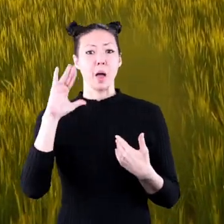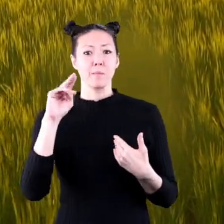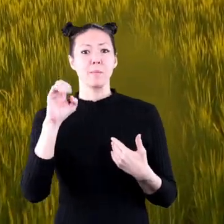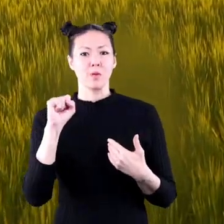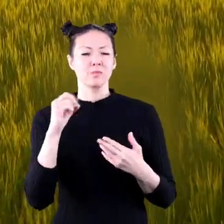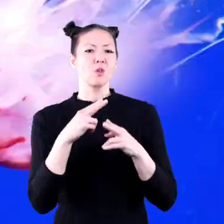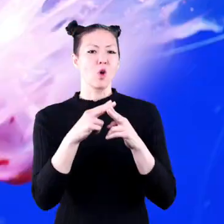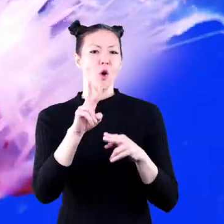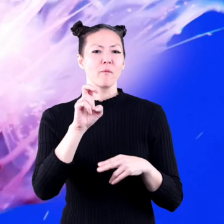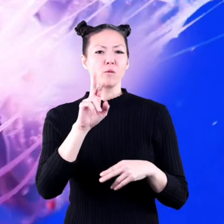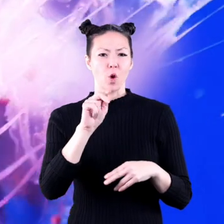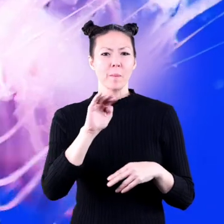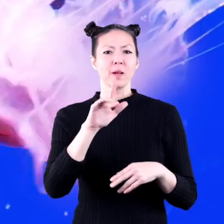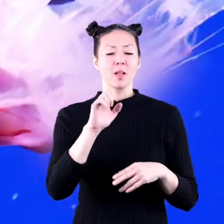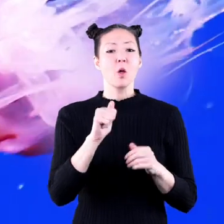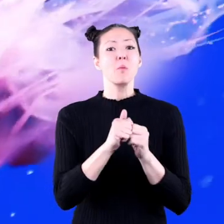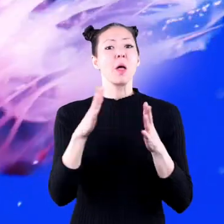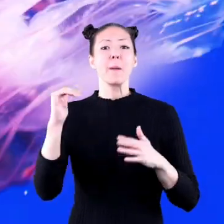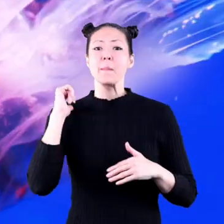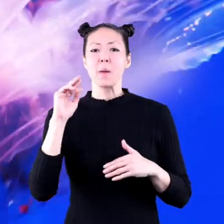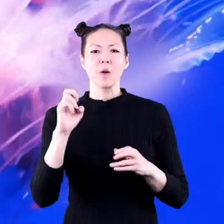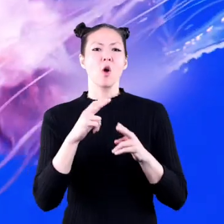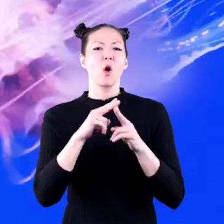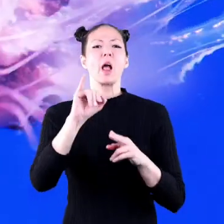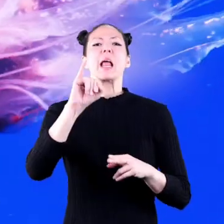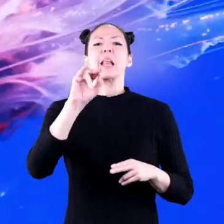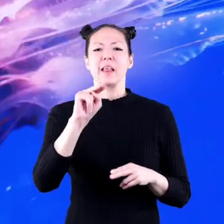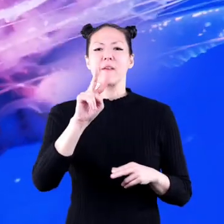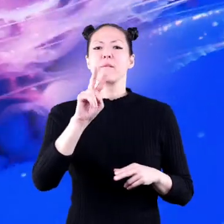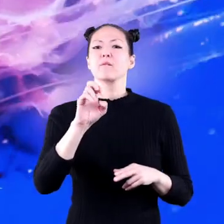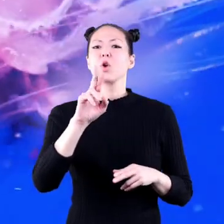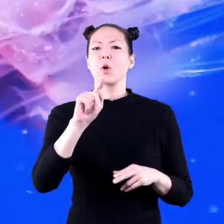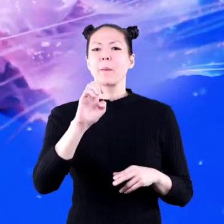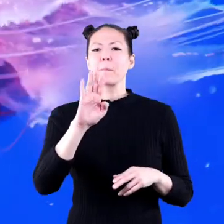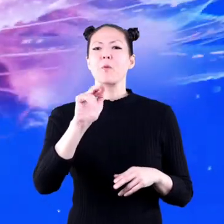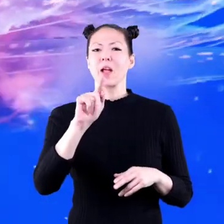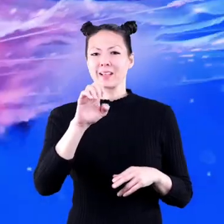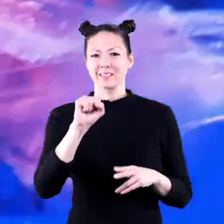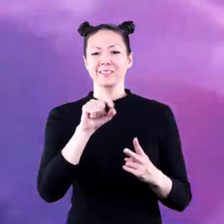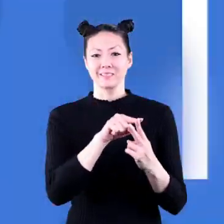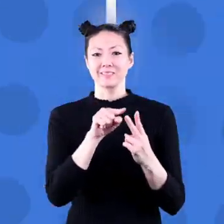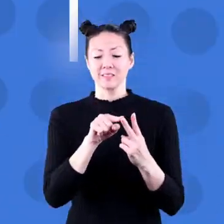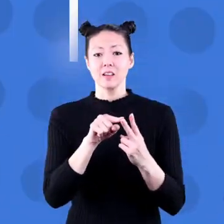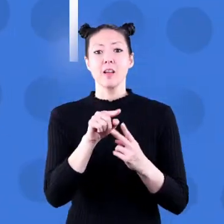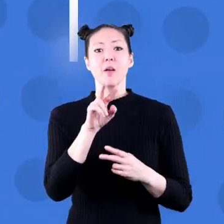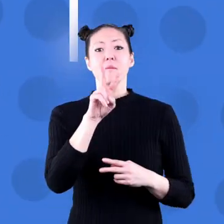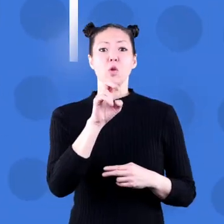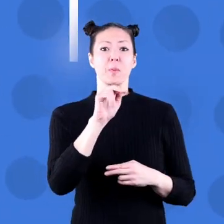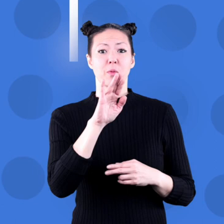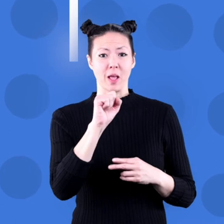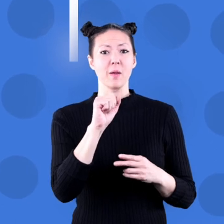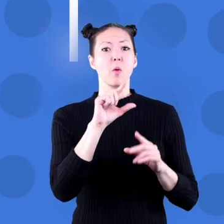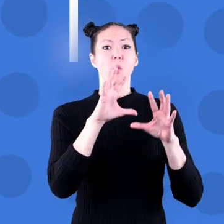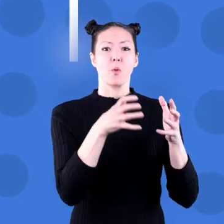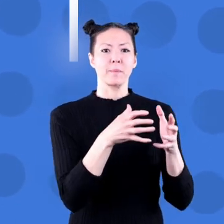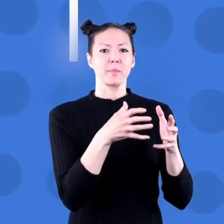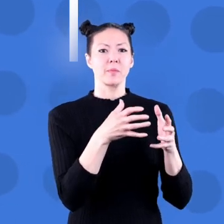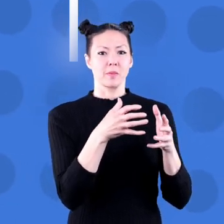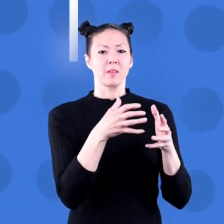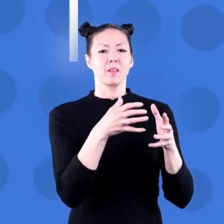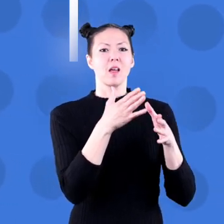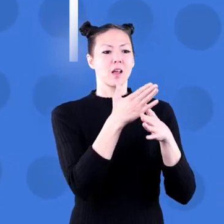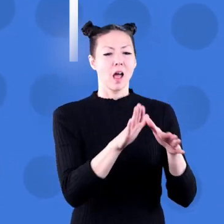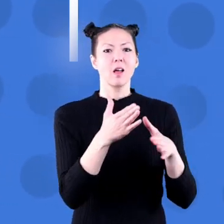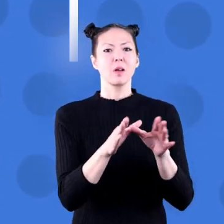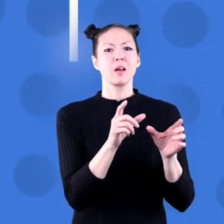vertebrates, and animals without backbones are called invertebrates. The vertebrate group is broken down